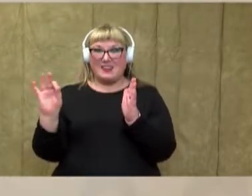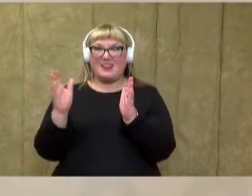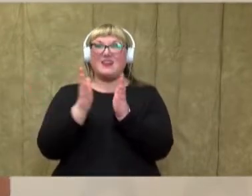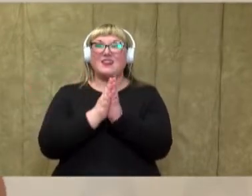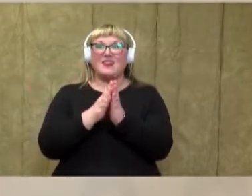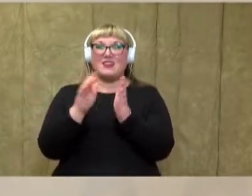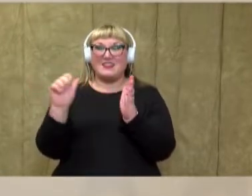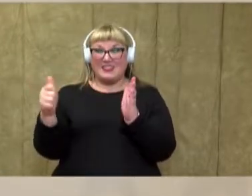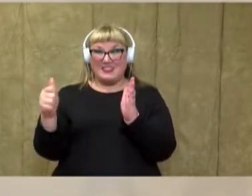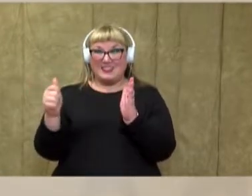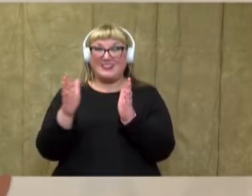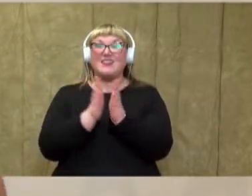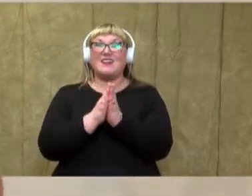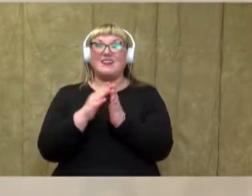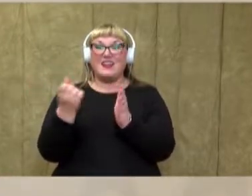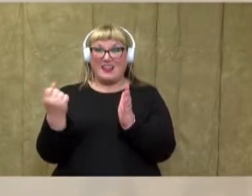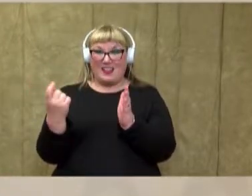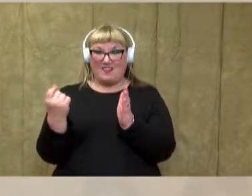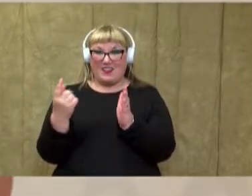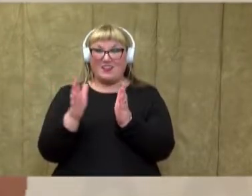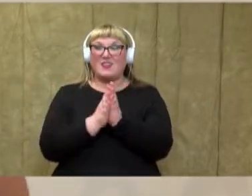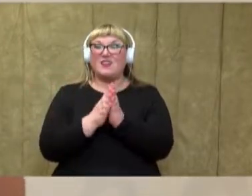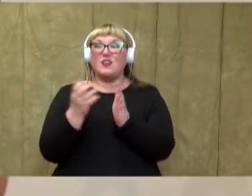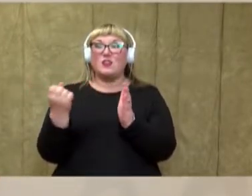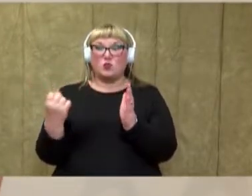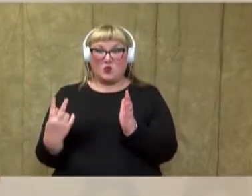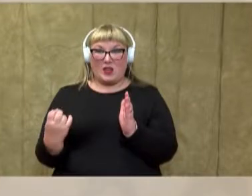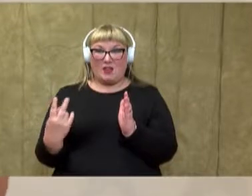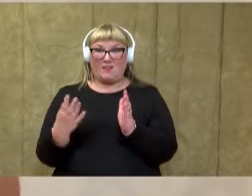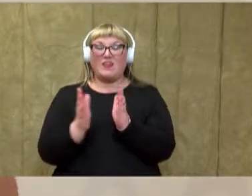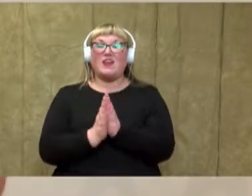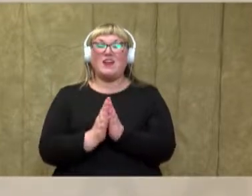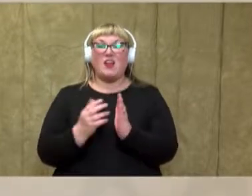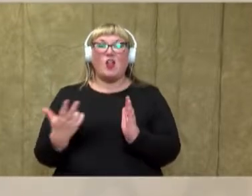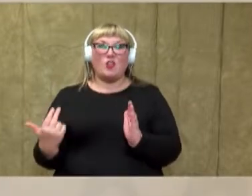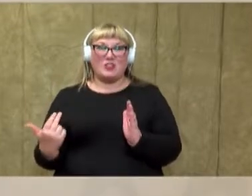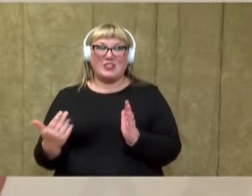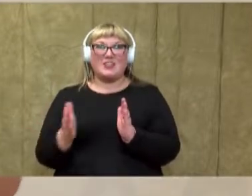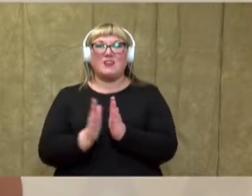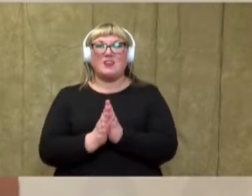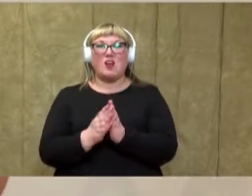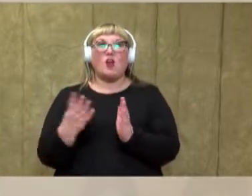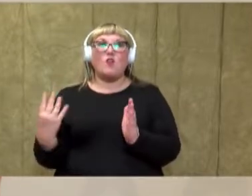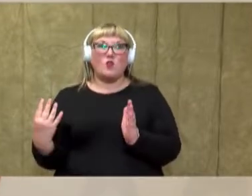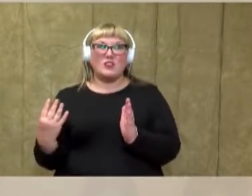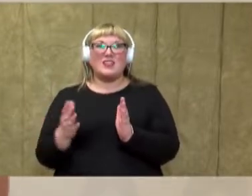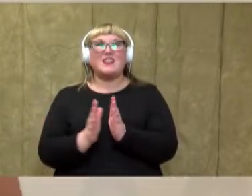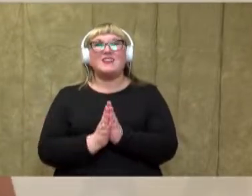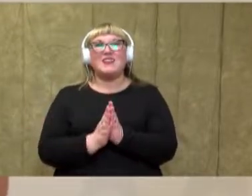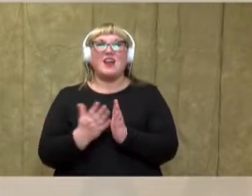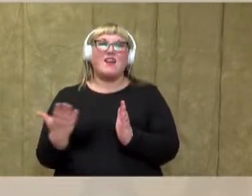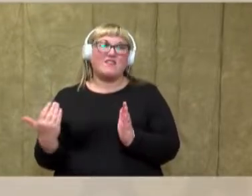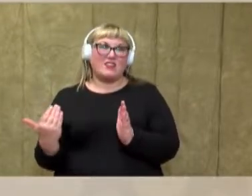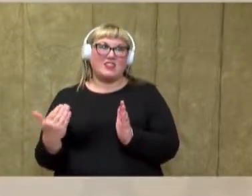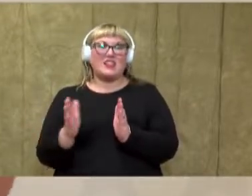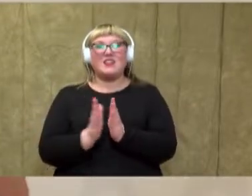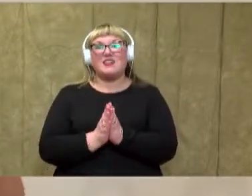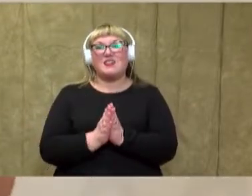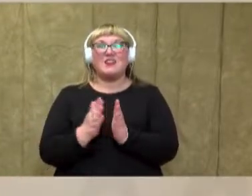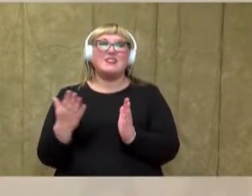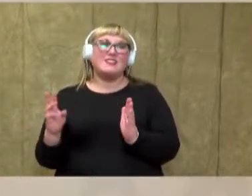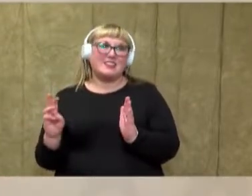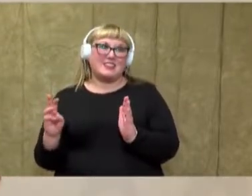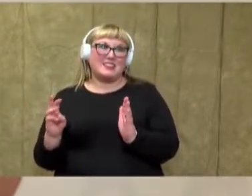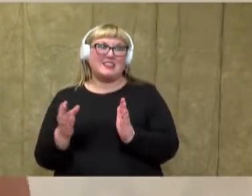nine, 10, 11, 12, 13, 14, 15,